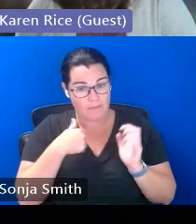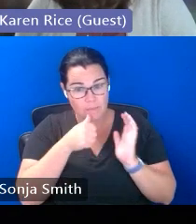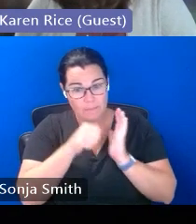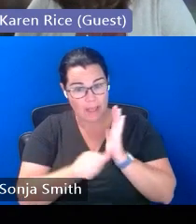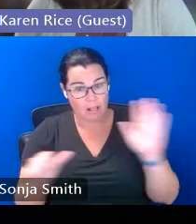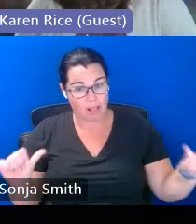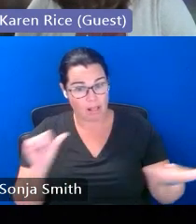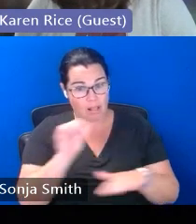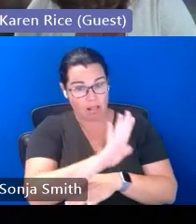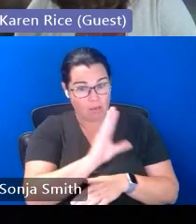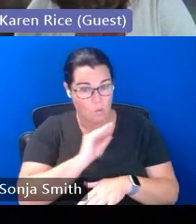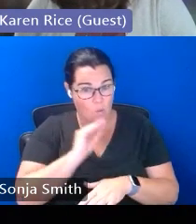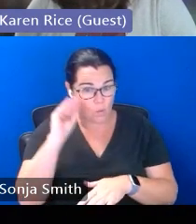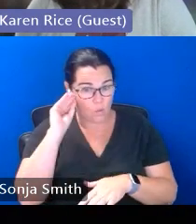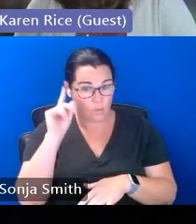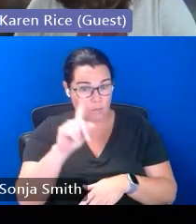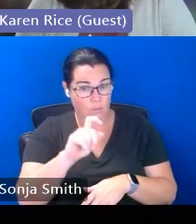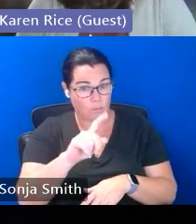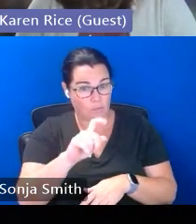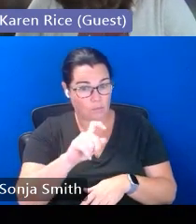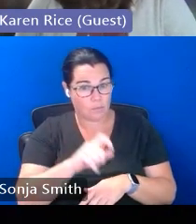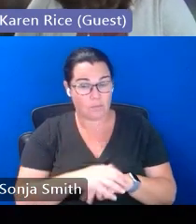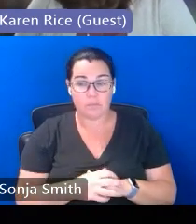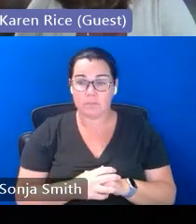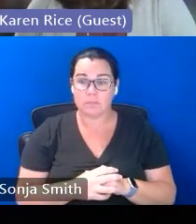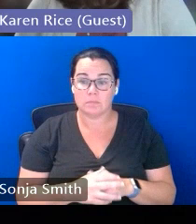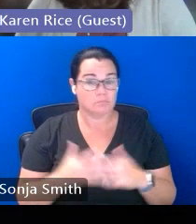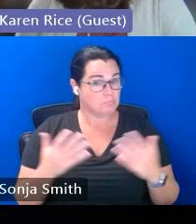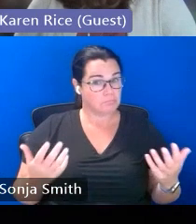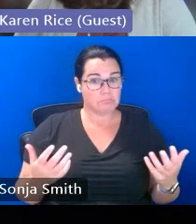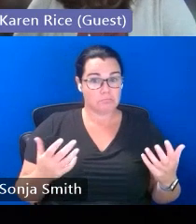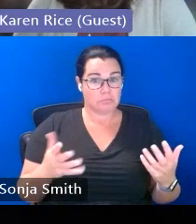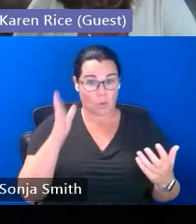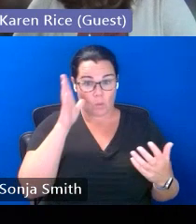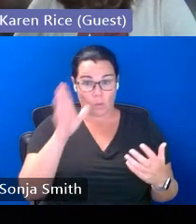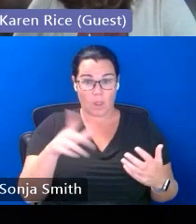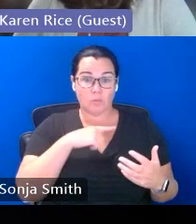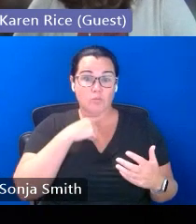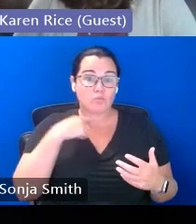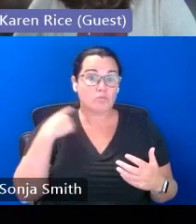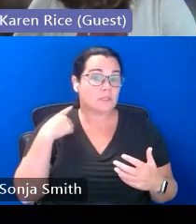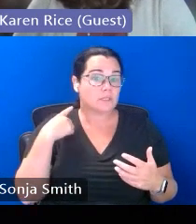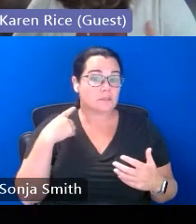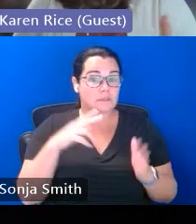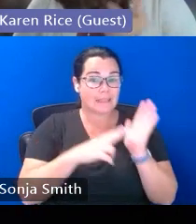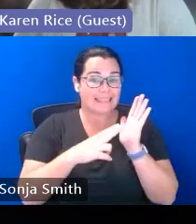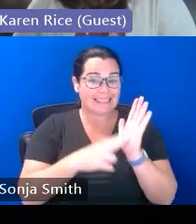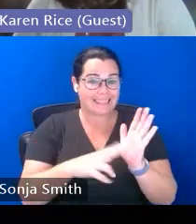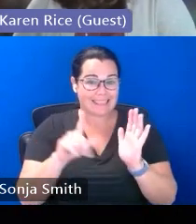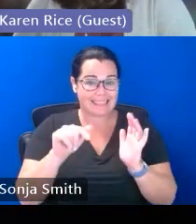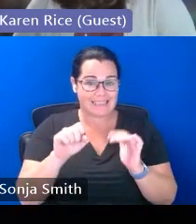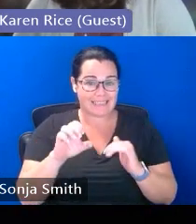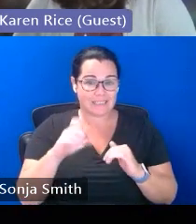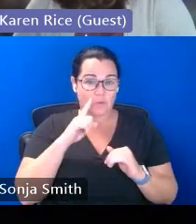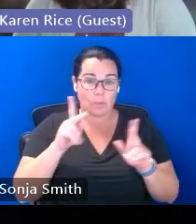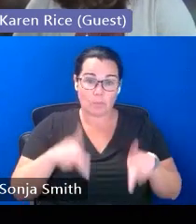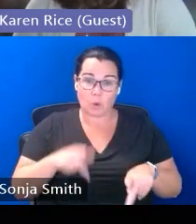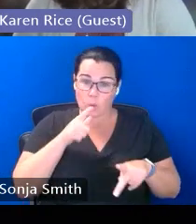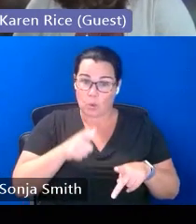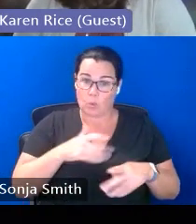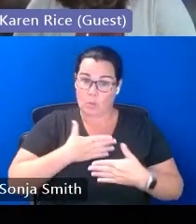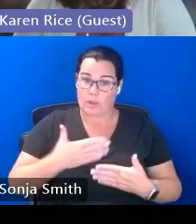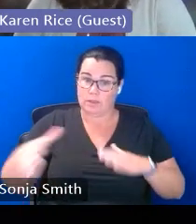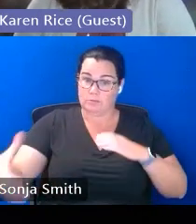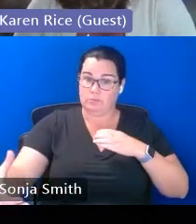this address um to the place where you're staying or is this going to jeopardize the housing of the person who is permanently housed there who has taken you in